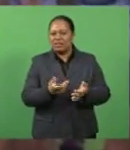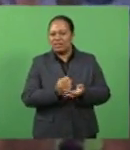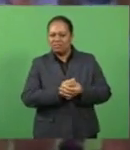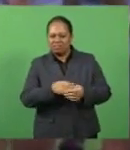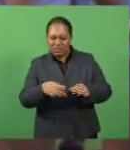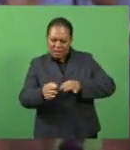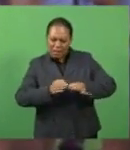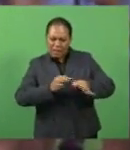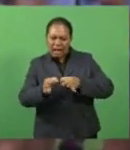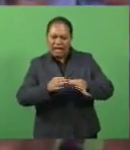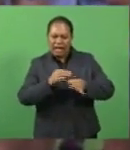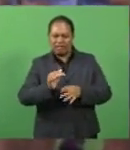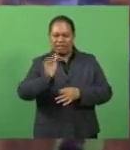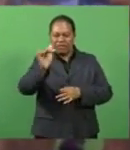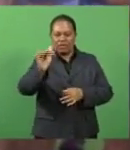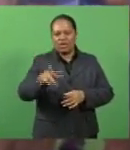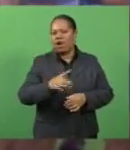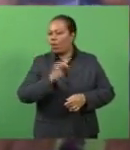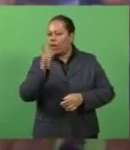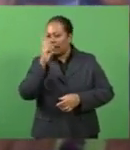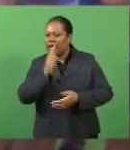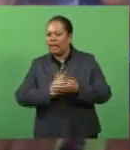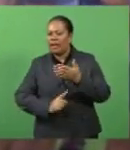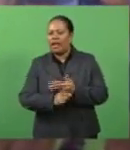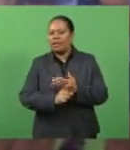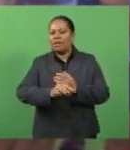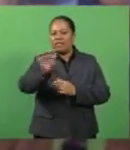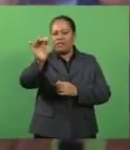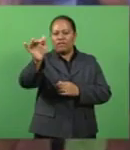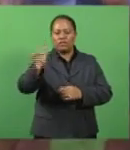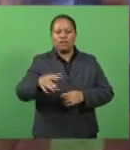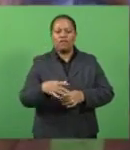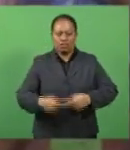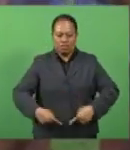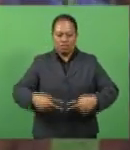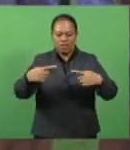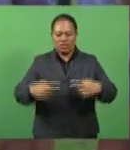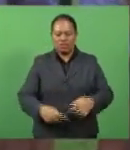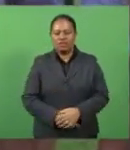of the NRL's plans and what could be happening in the near future for the competition.